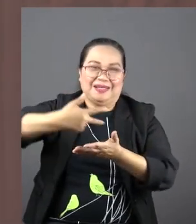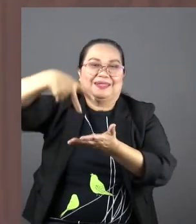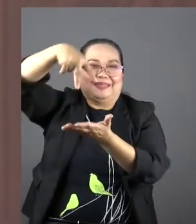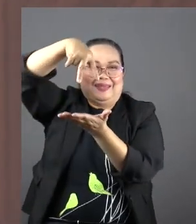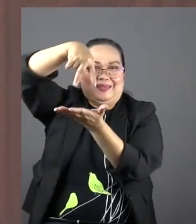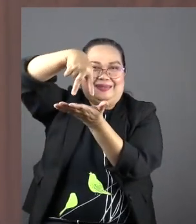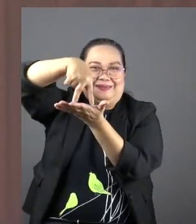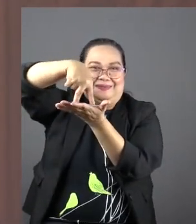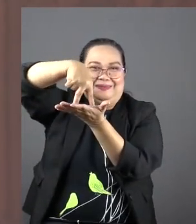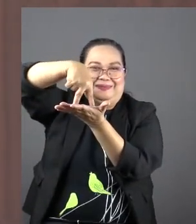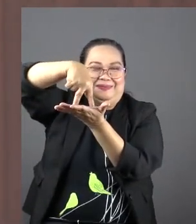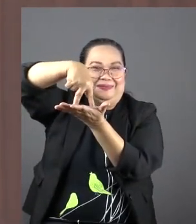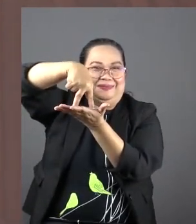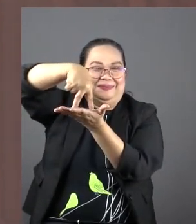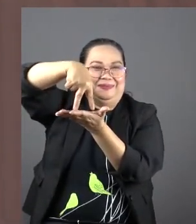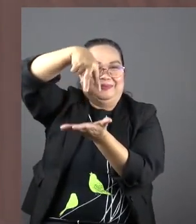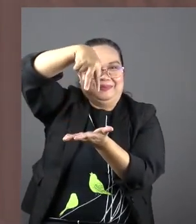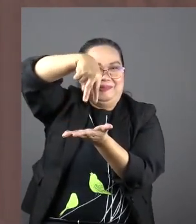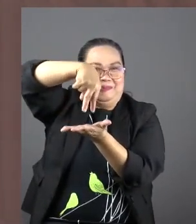to please stand.